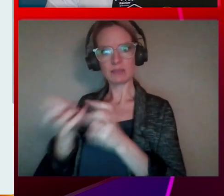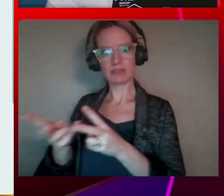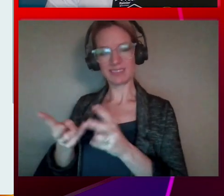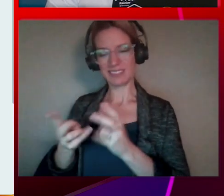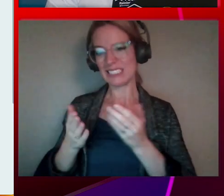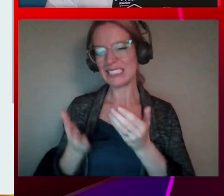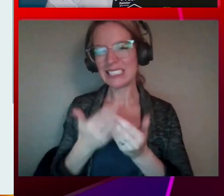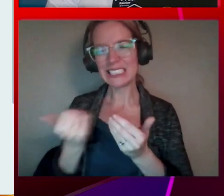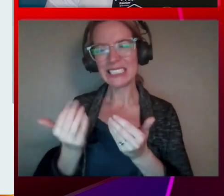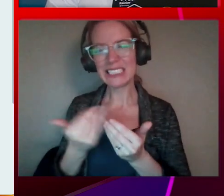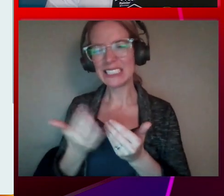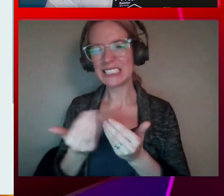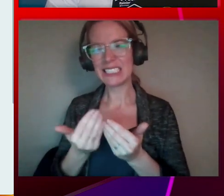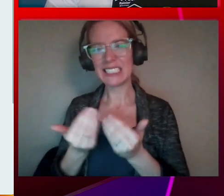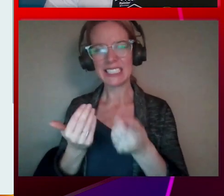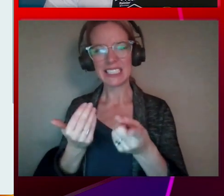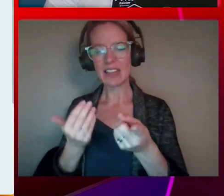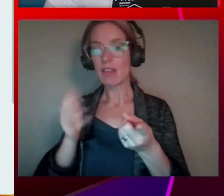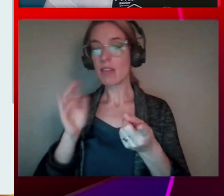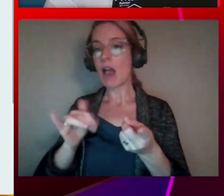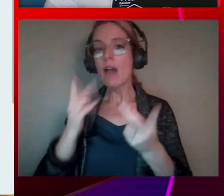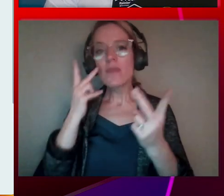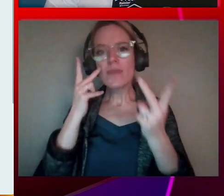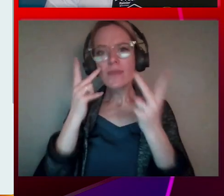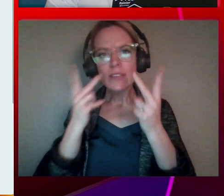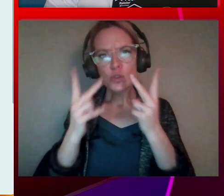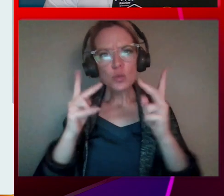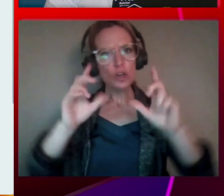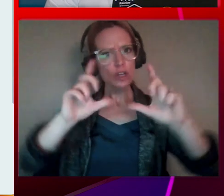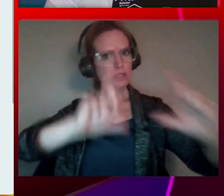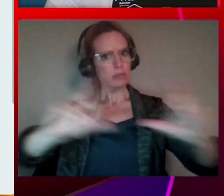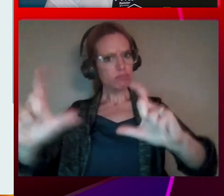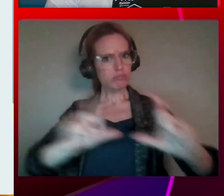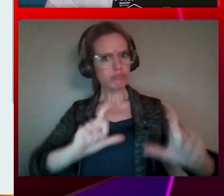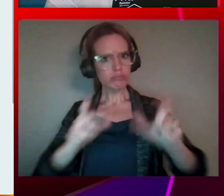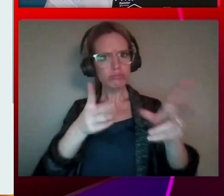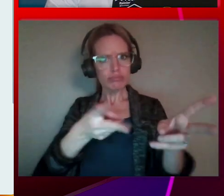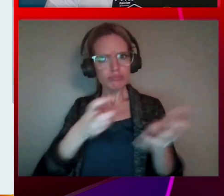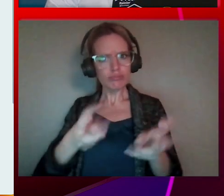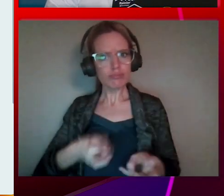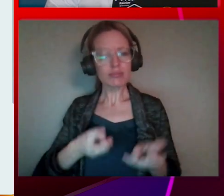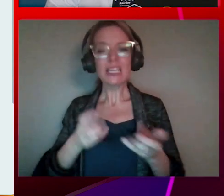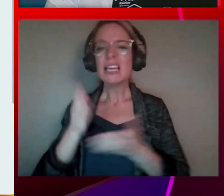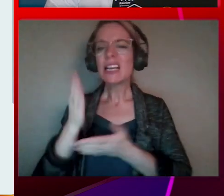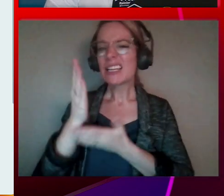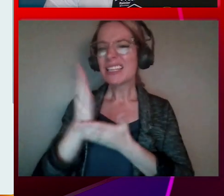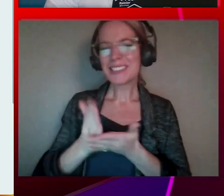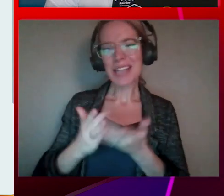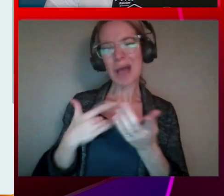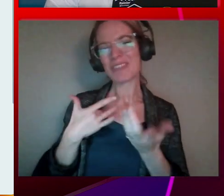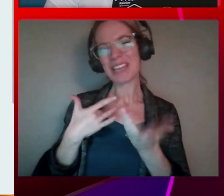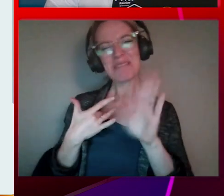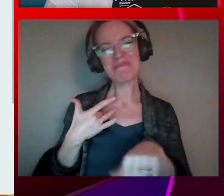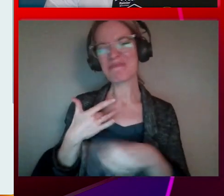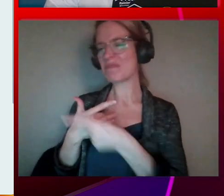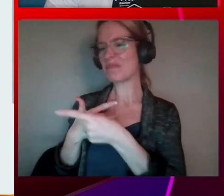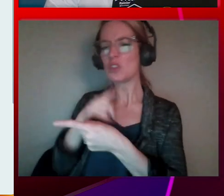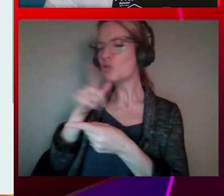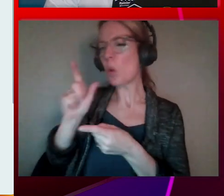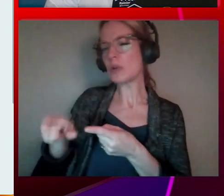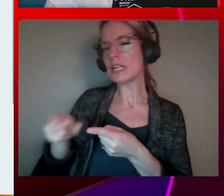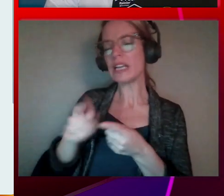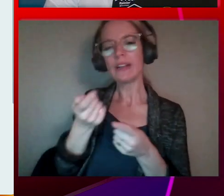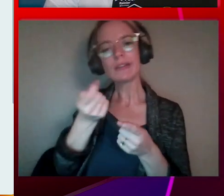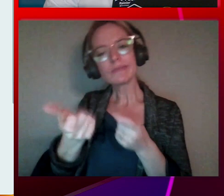take all the visuals that you have. And we can remove the ones that probably don't apply. And you're able